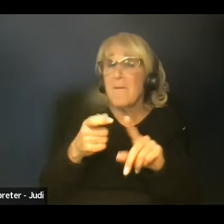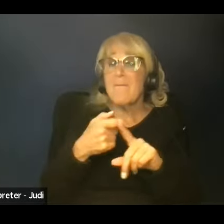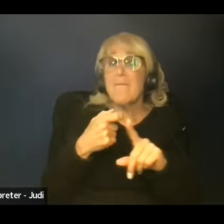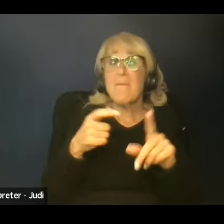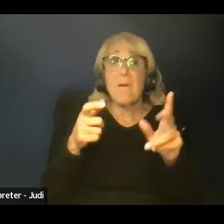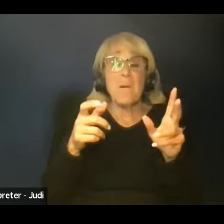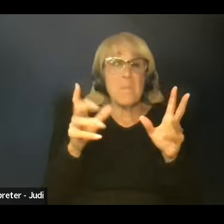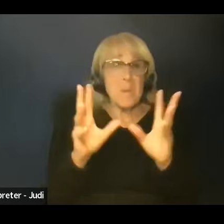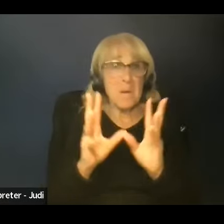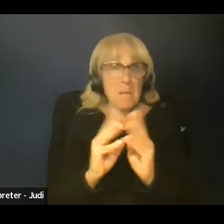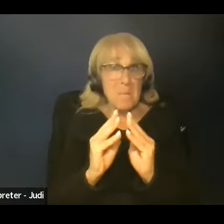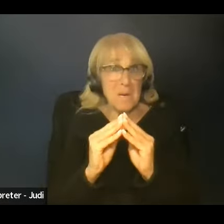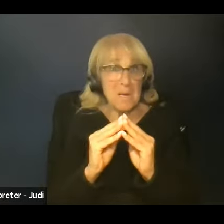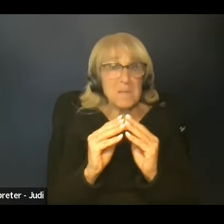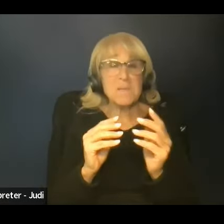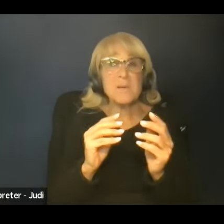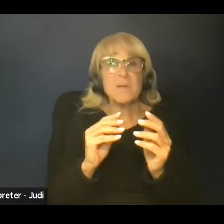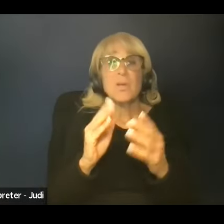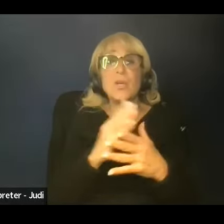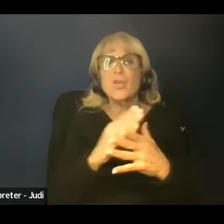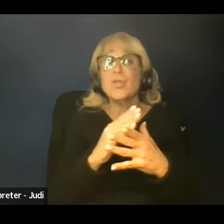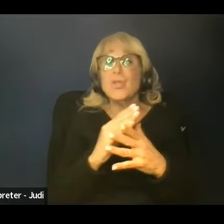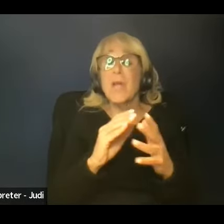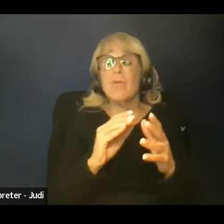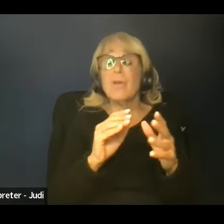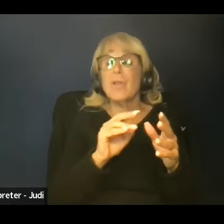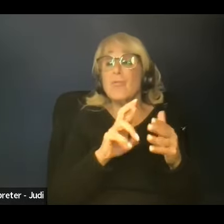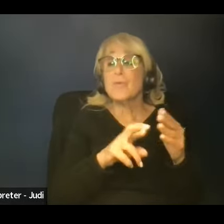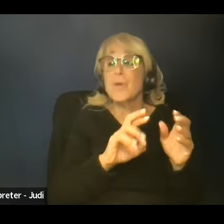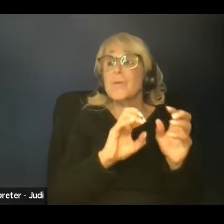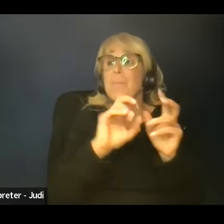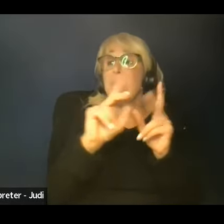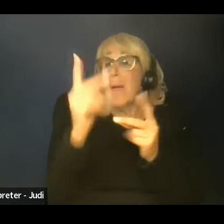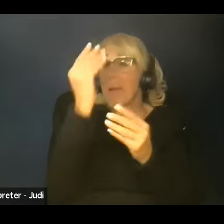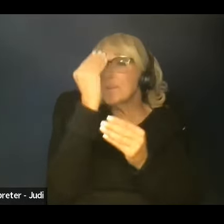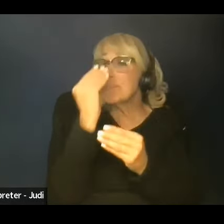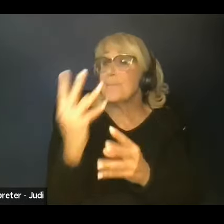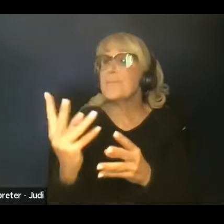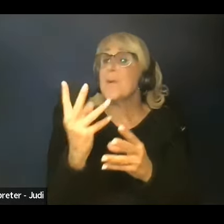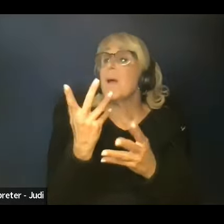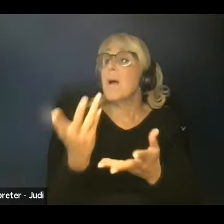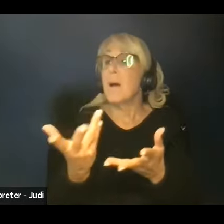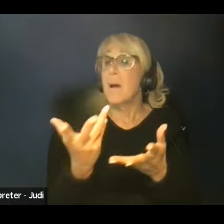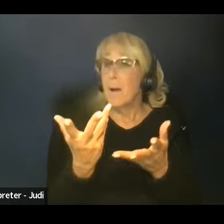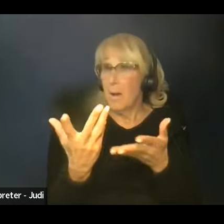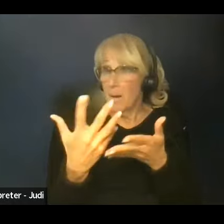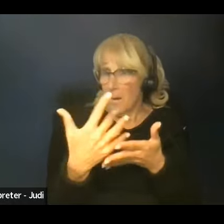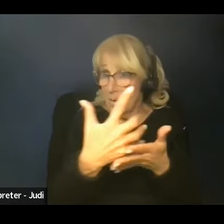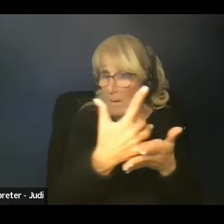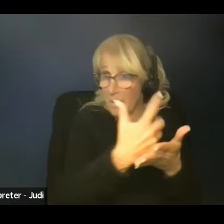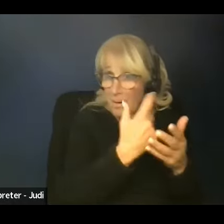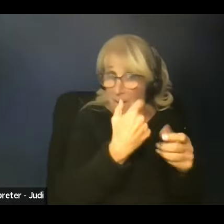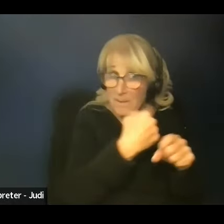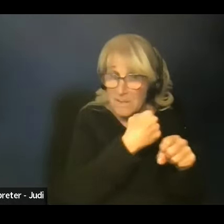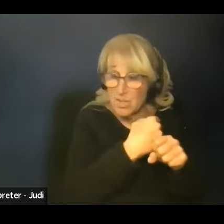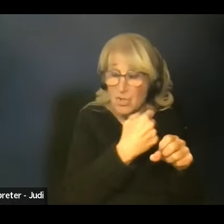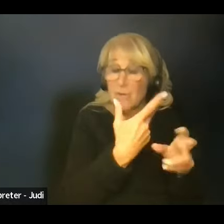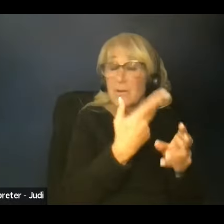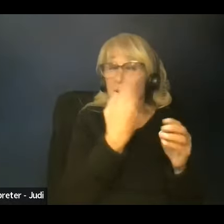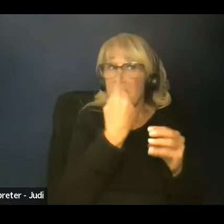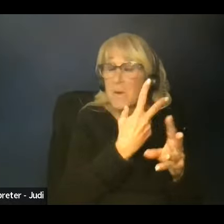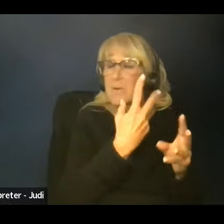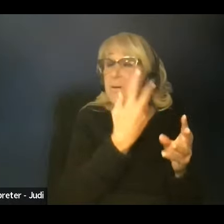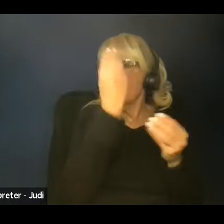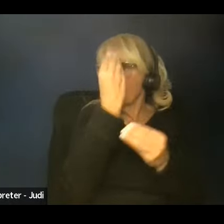by sharing those results back to them. And yes, the reports are beautiful and